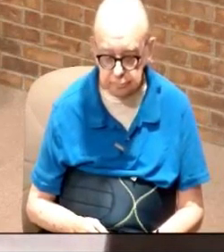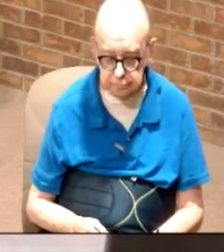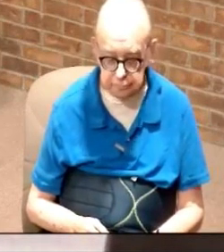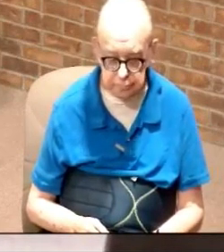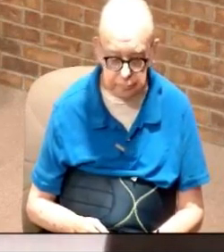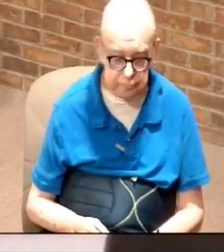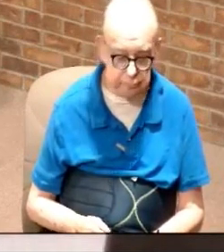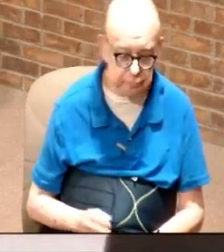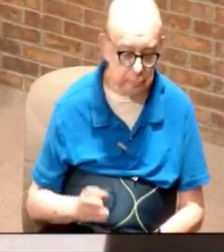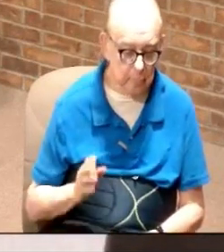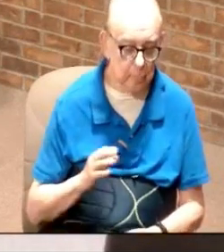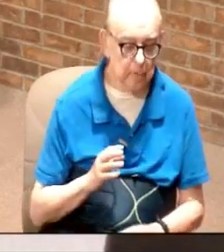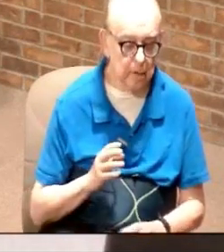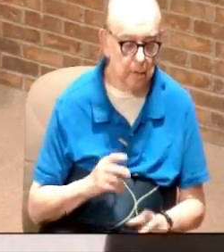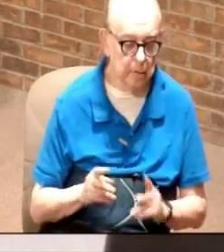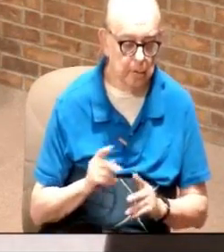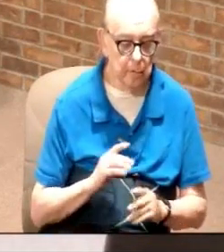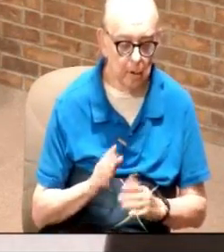and all they ask